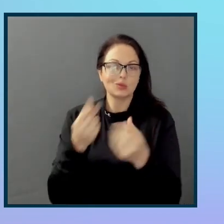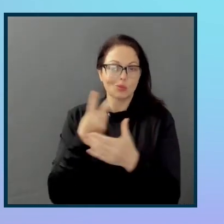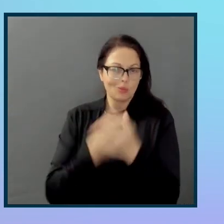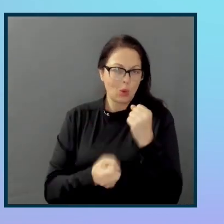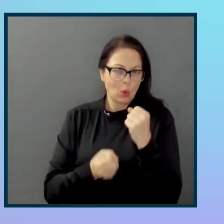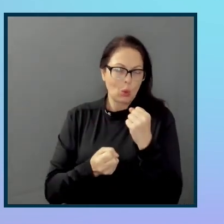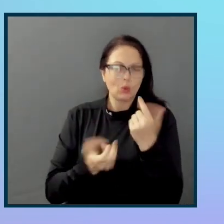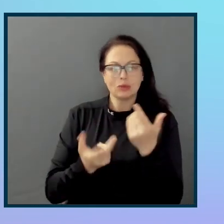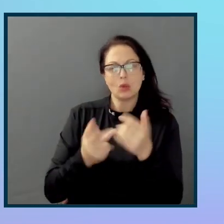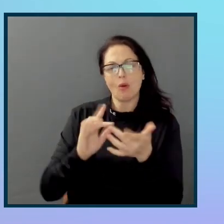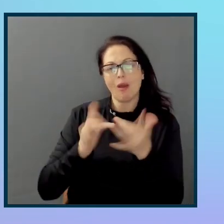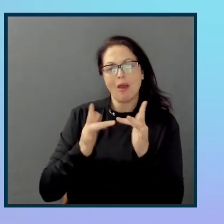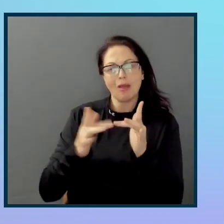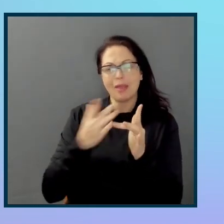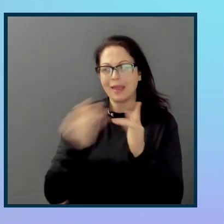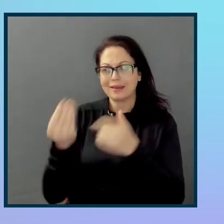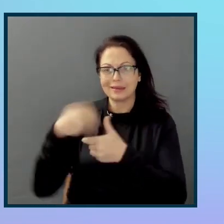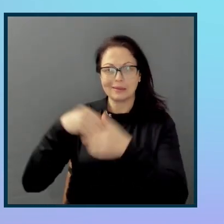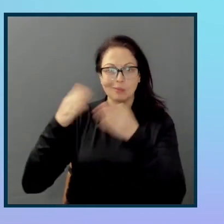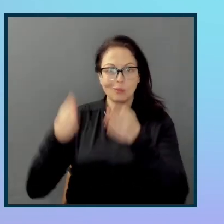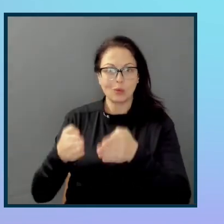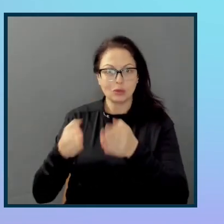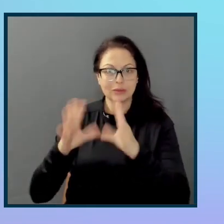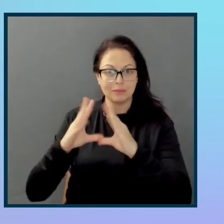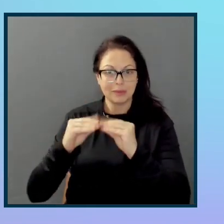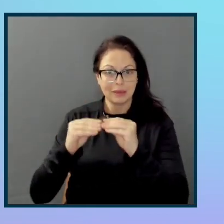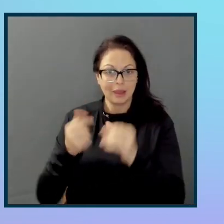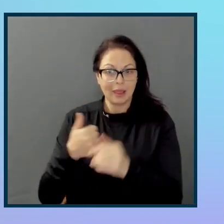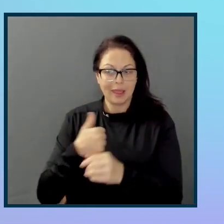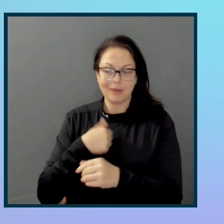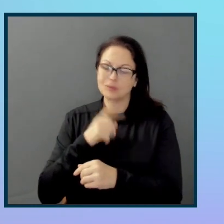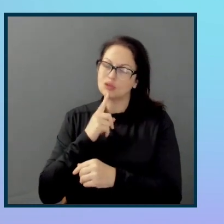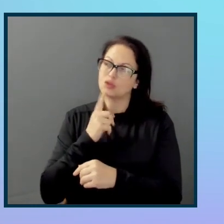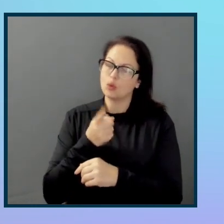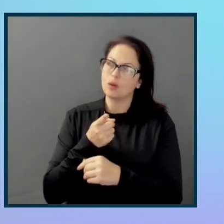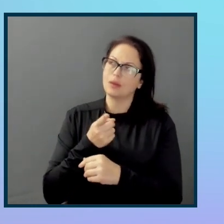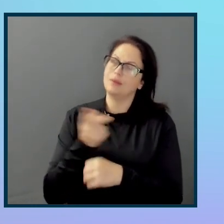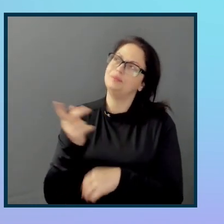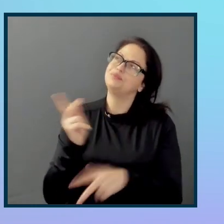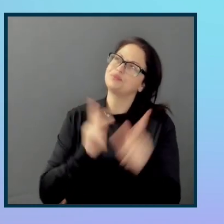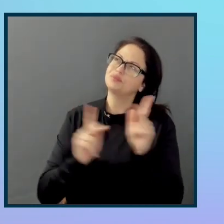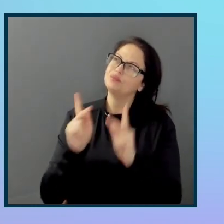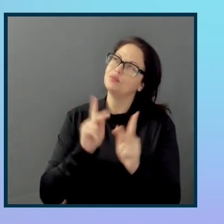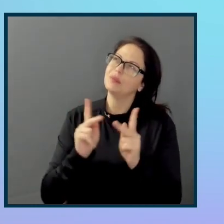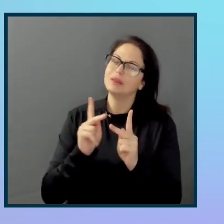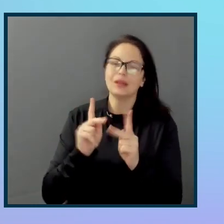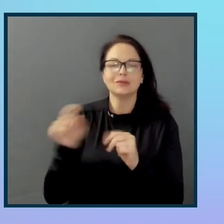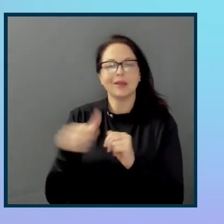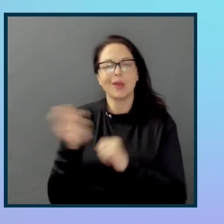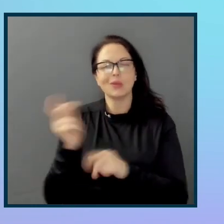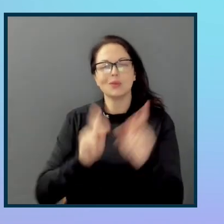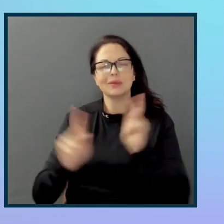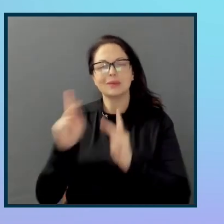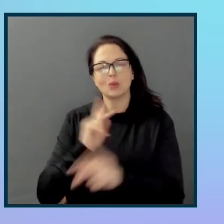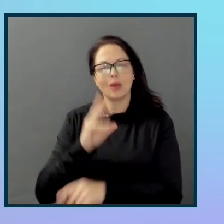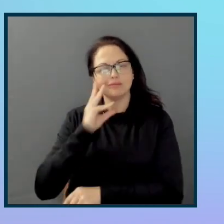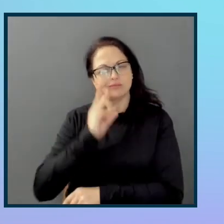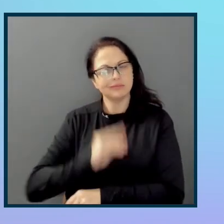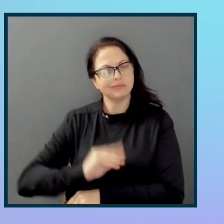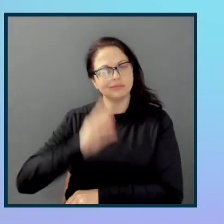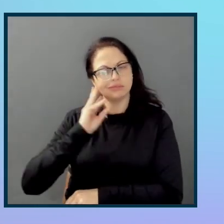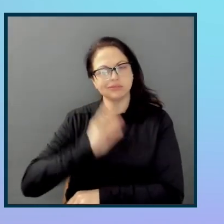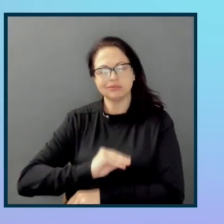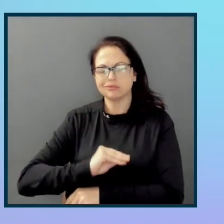question. I'm sure there are people with much more experience of managing networks than I am who can probably give better examples of